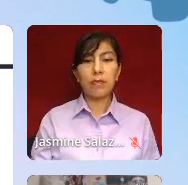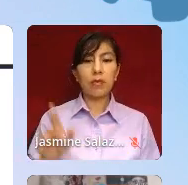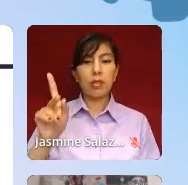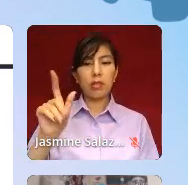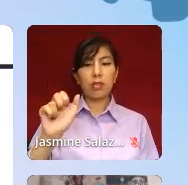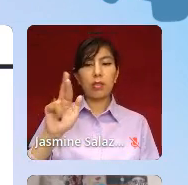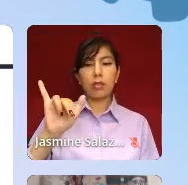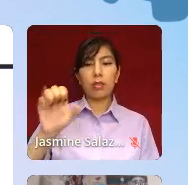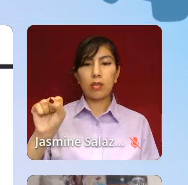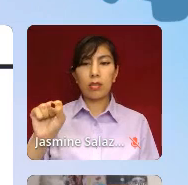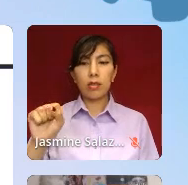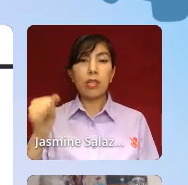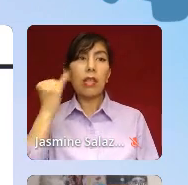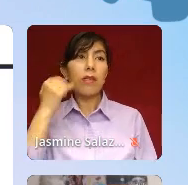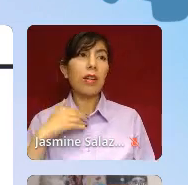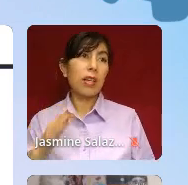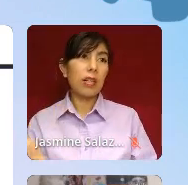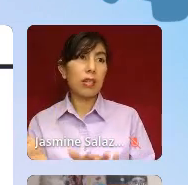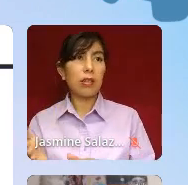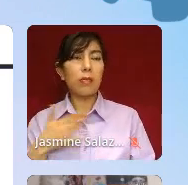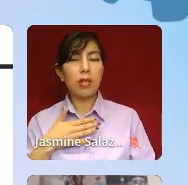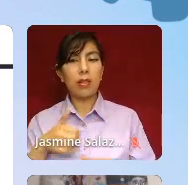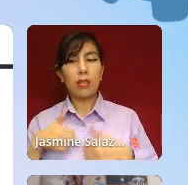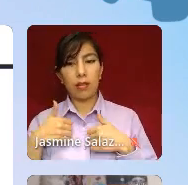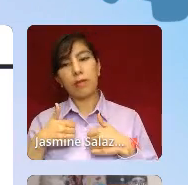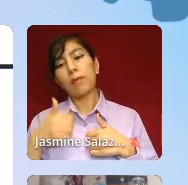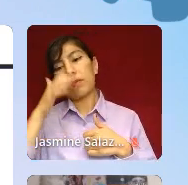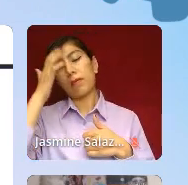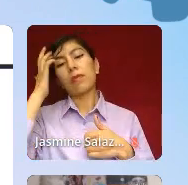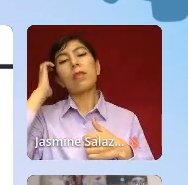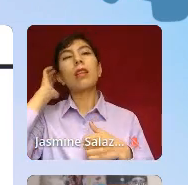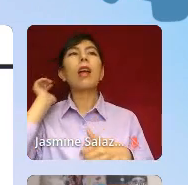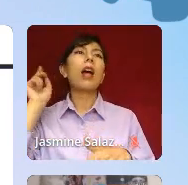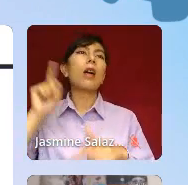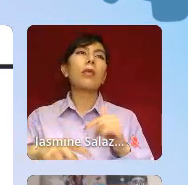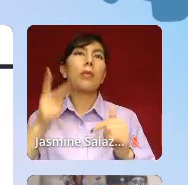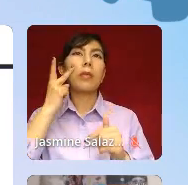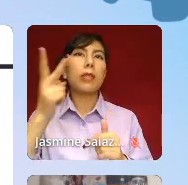heard that if I ended my life, I would, I wouldn't be able to see my ancestors.